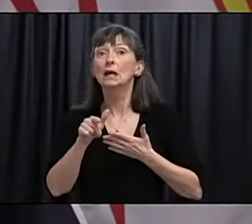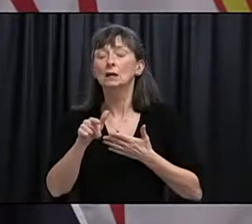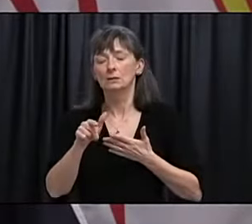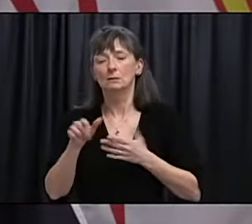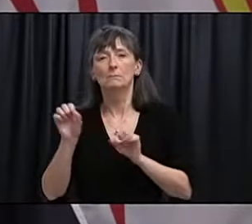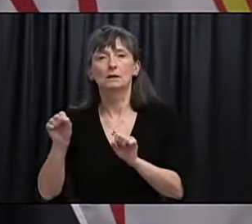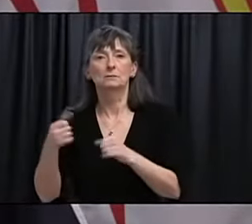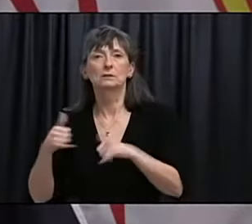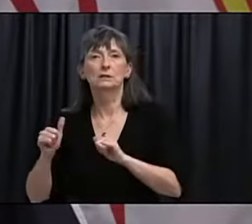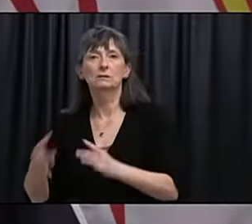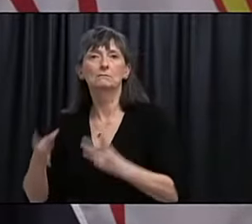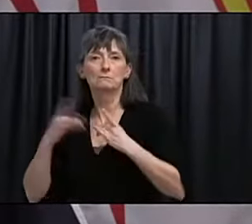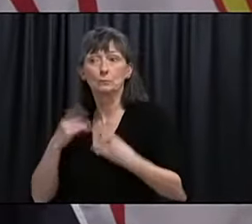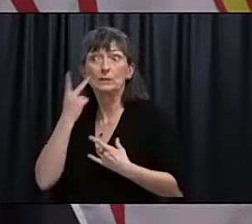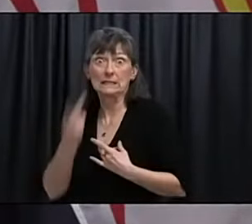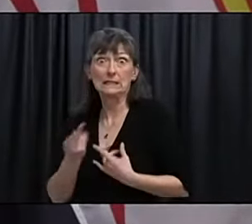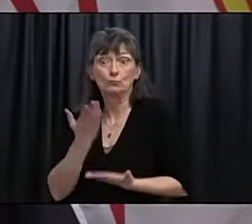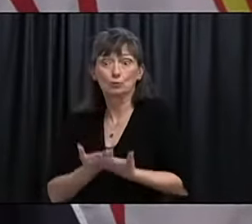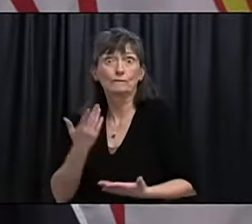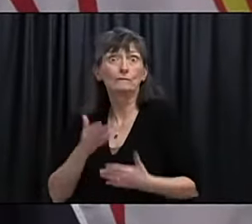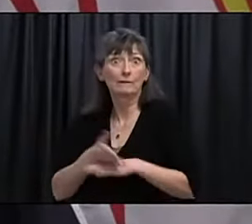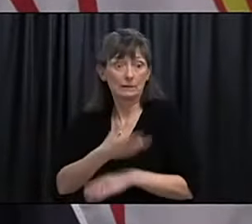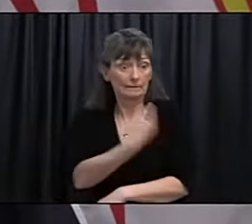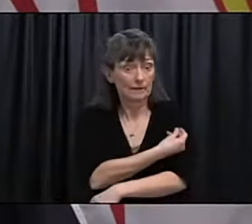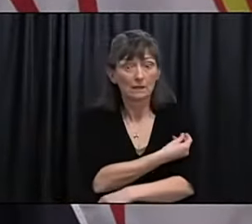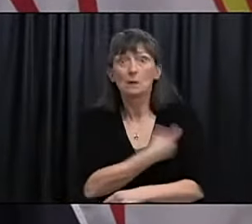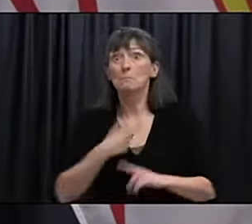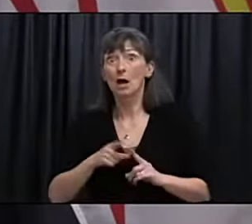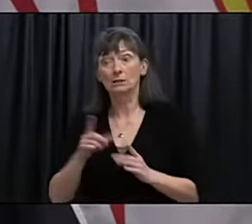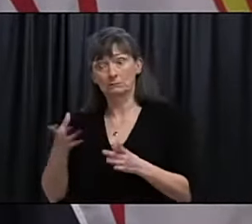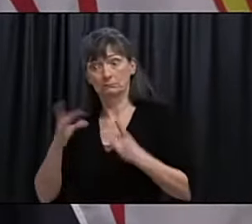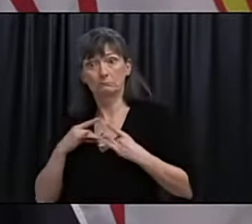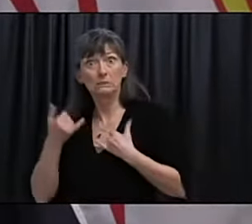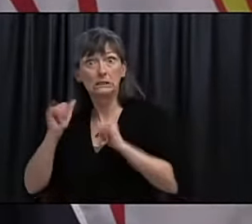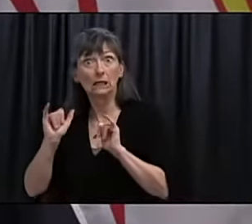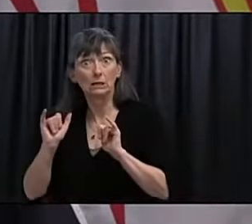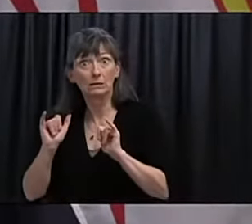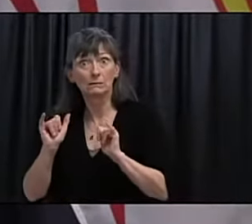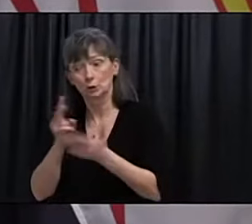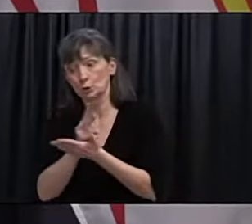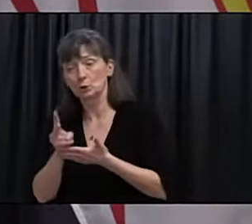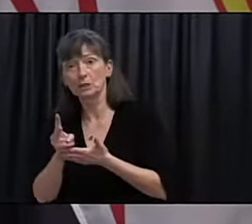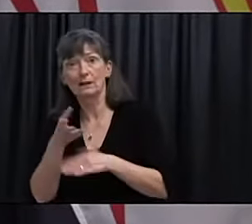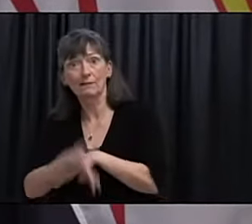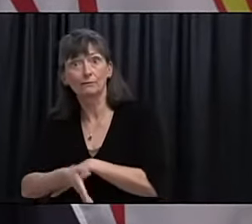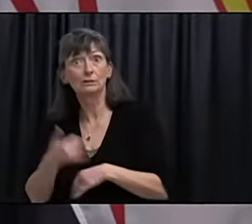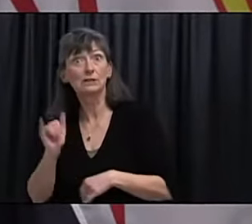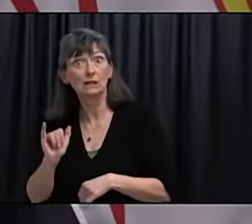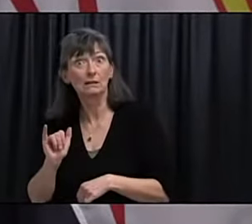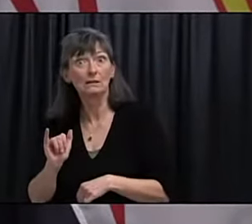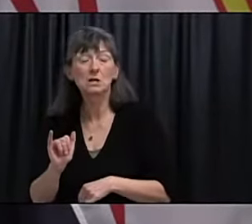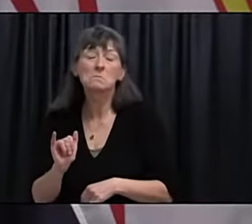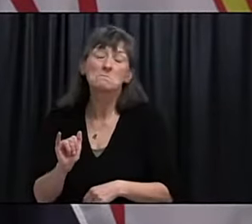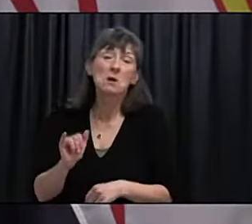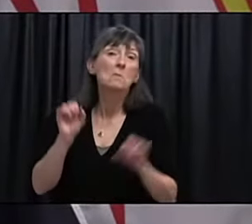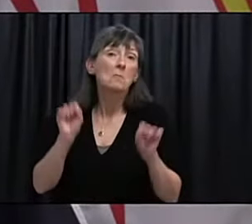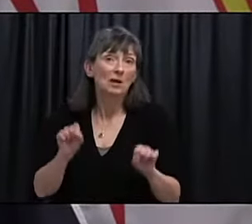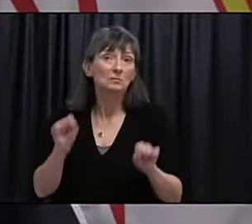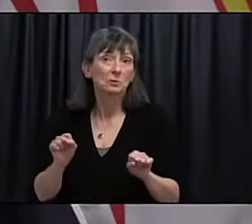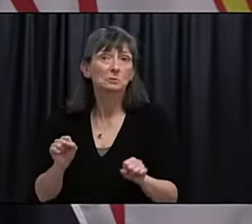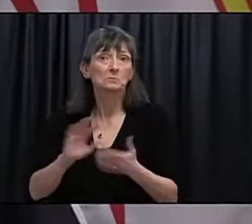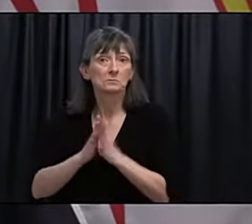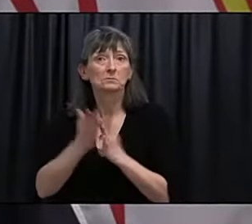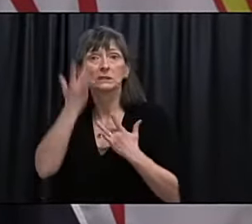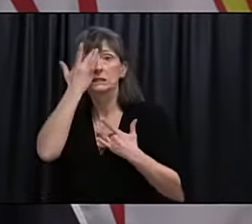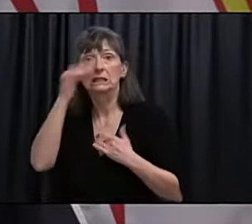infected with the virus in that period of time. And that's not unexpected. But so, yes, it is possible. And